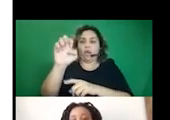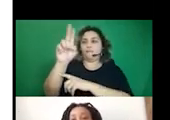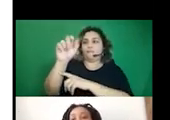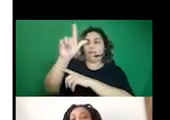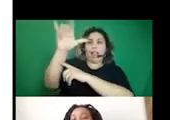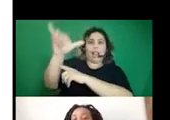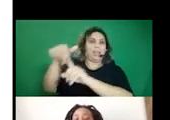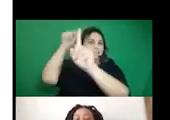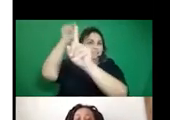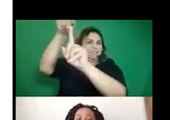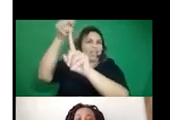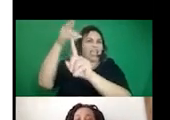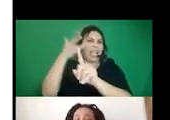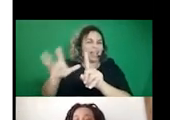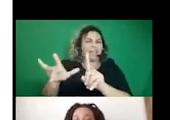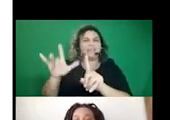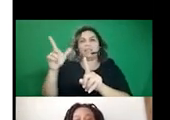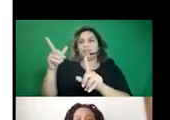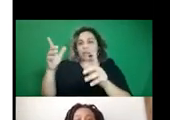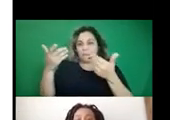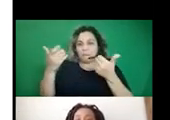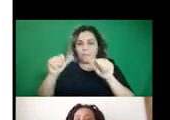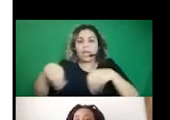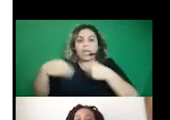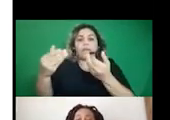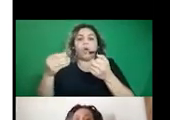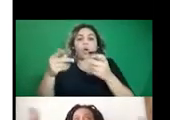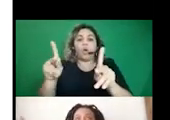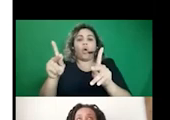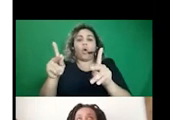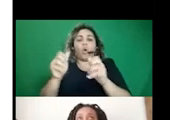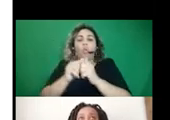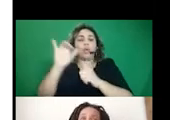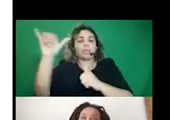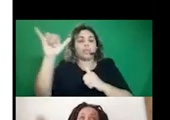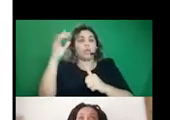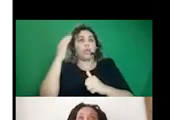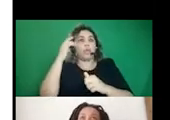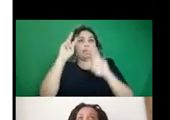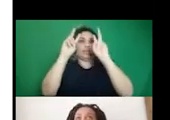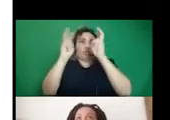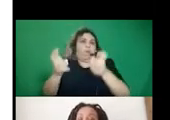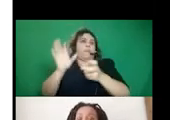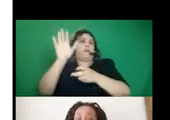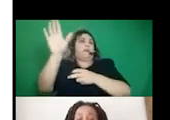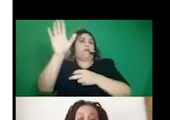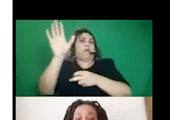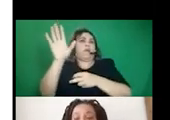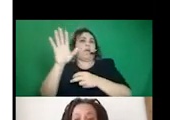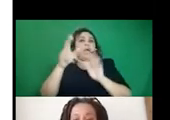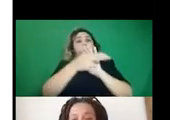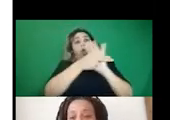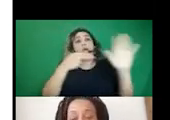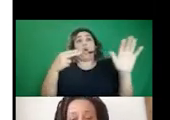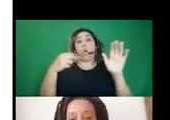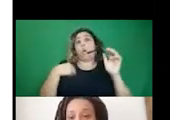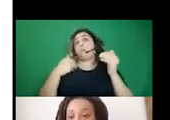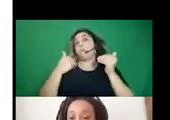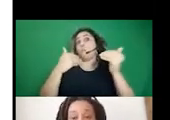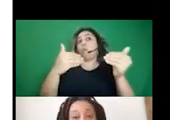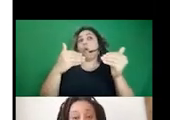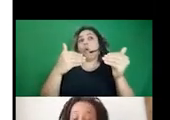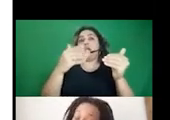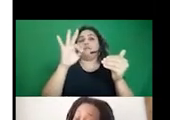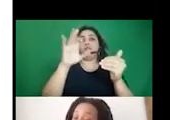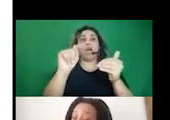these, you know, basically platforms with their like themes or their, you know, slogans of move fast, break things,